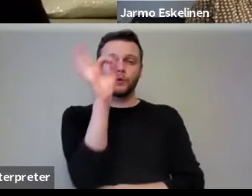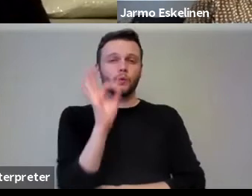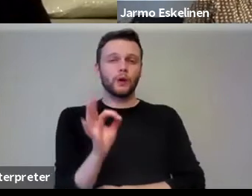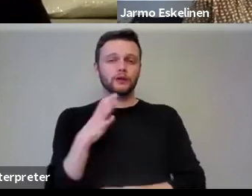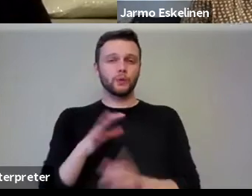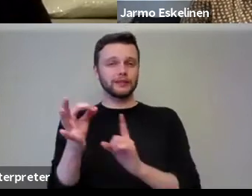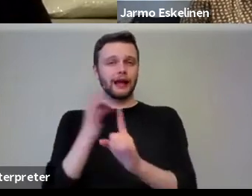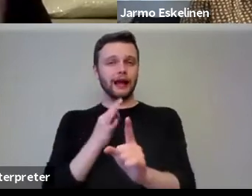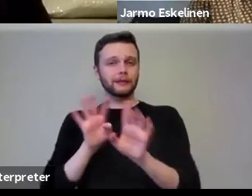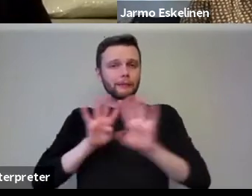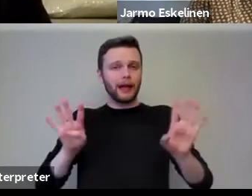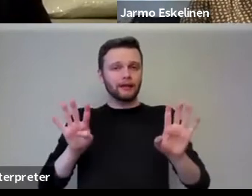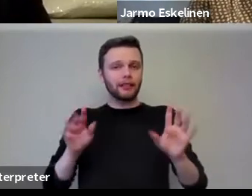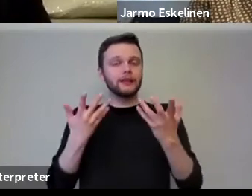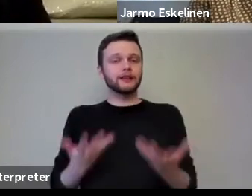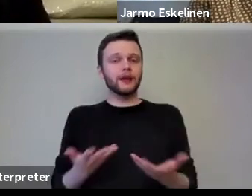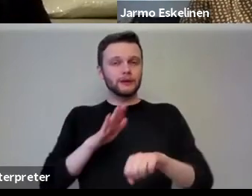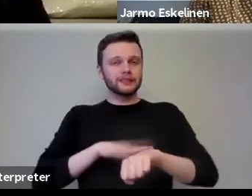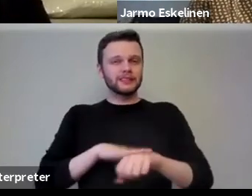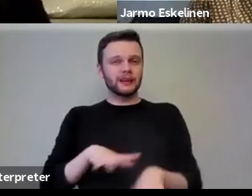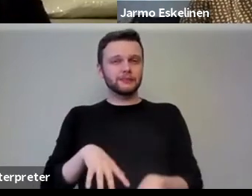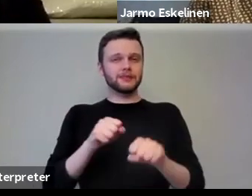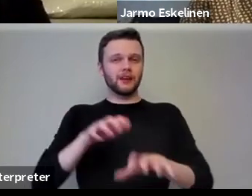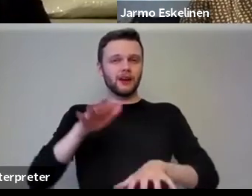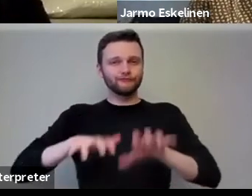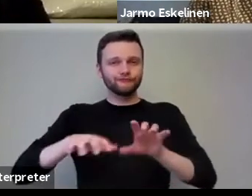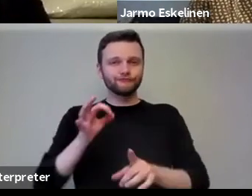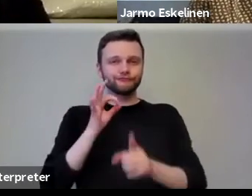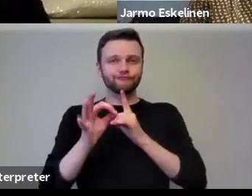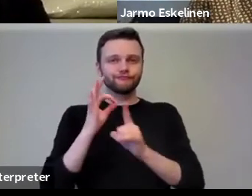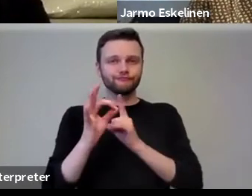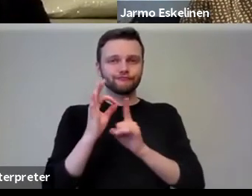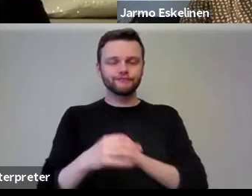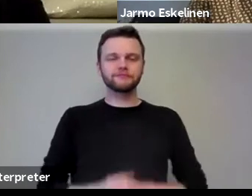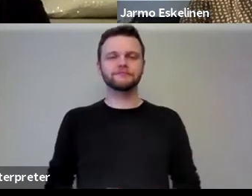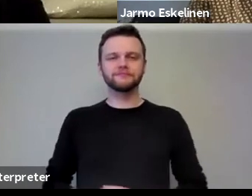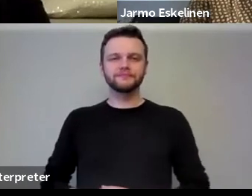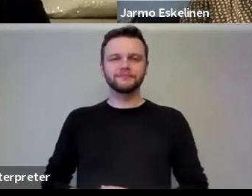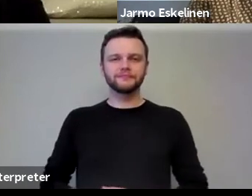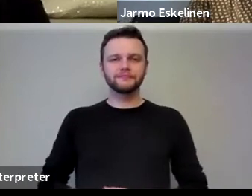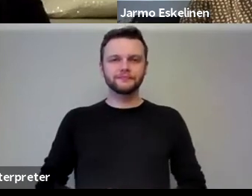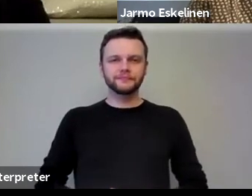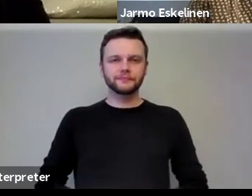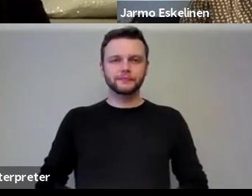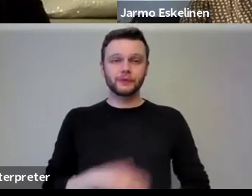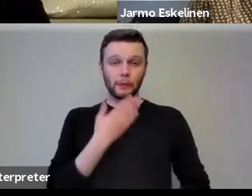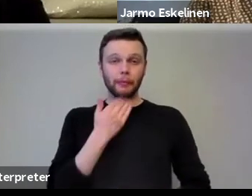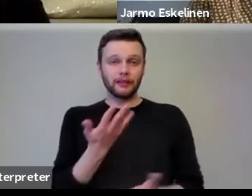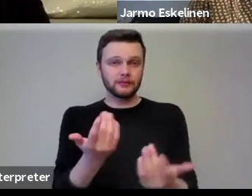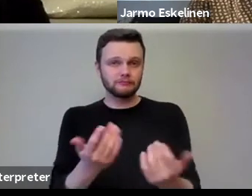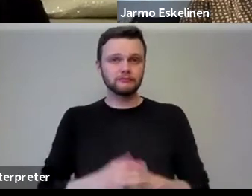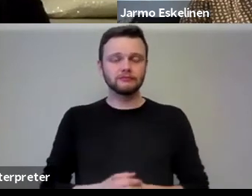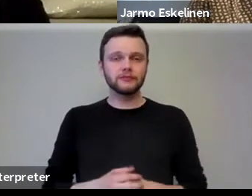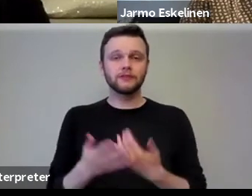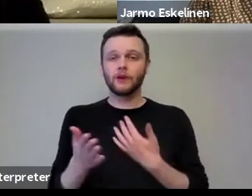to put to us, now's, now's the moment to, to come forth with them. Um, so please do, um, for